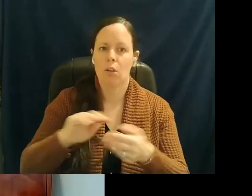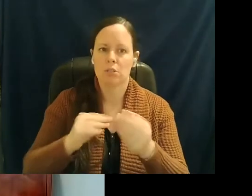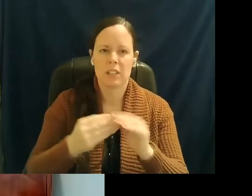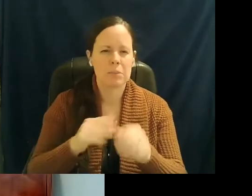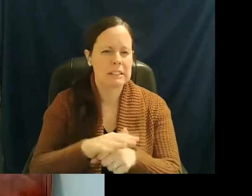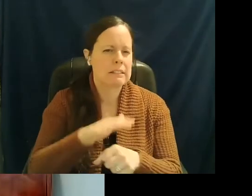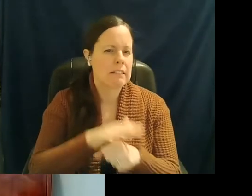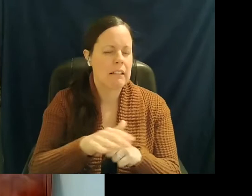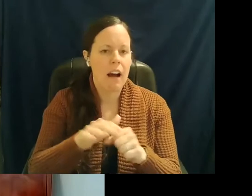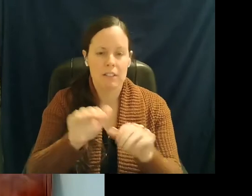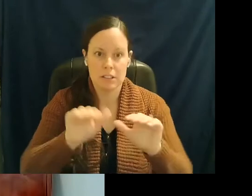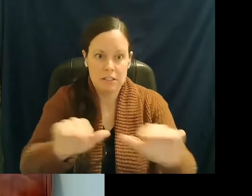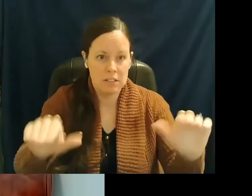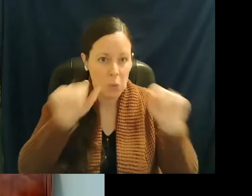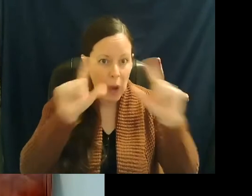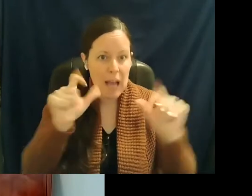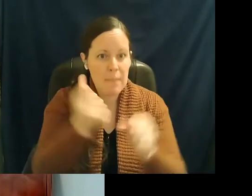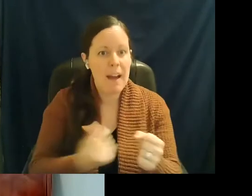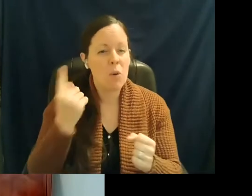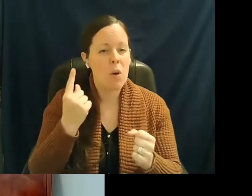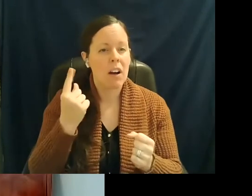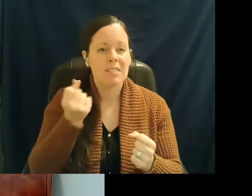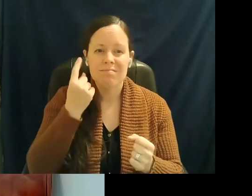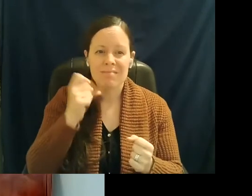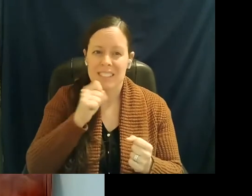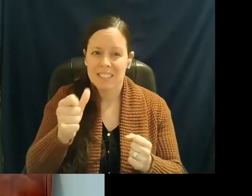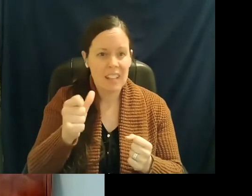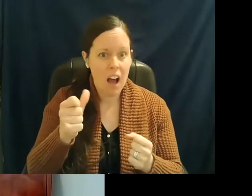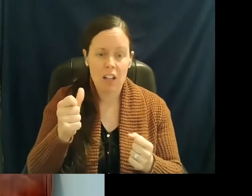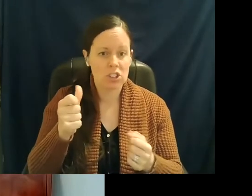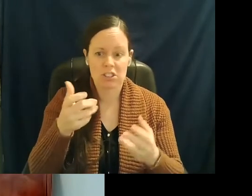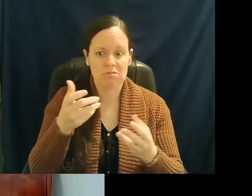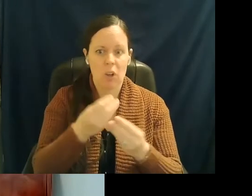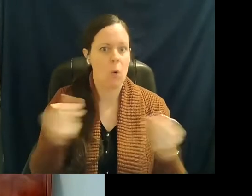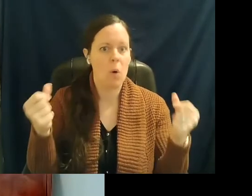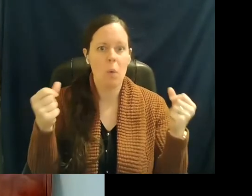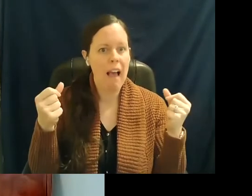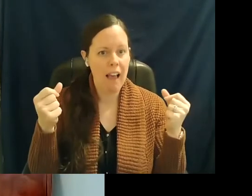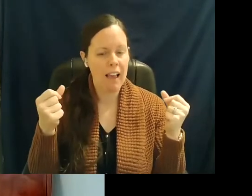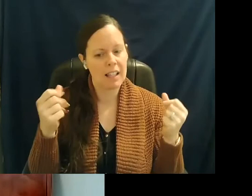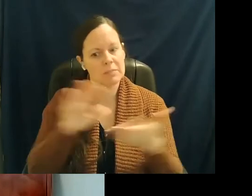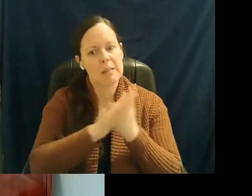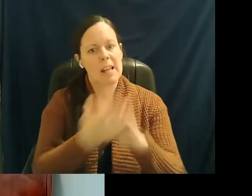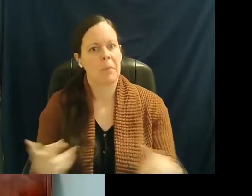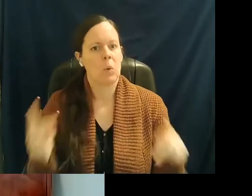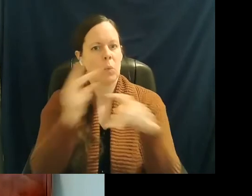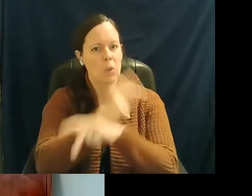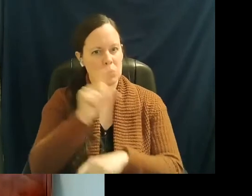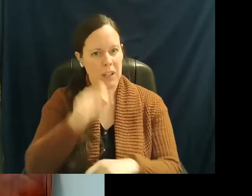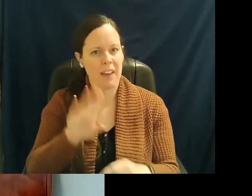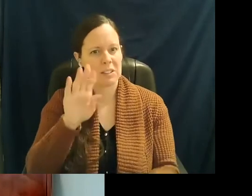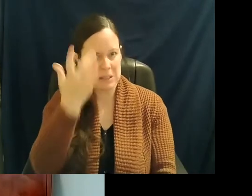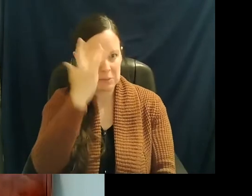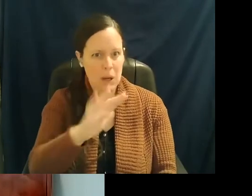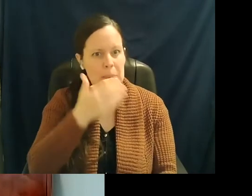to wake anybody up and realize that this is not going away and this is, it's getting worse. And we have to be smarter and better about it for each